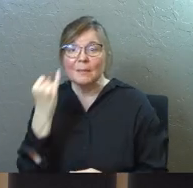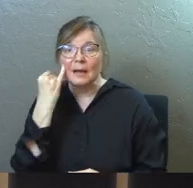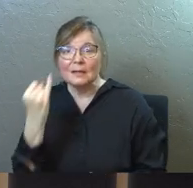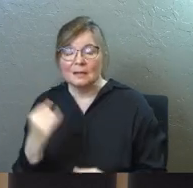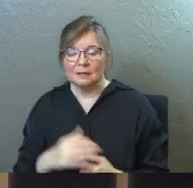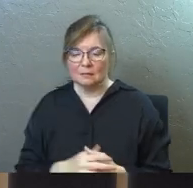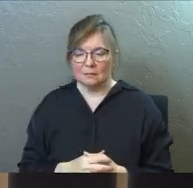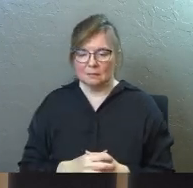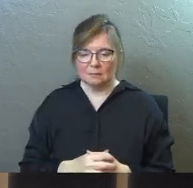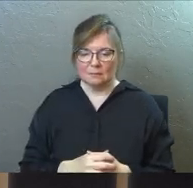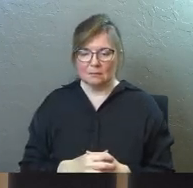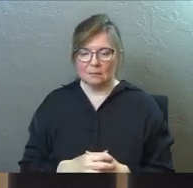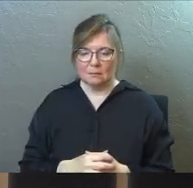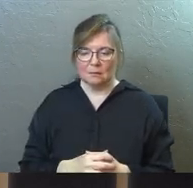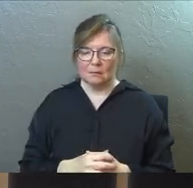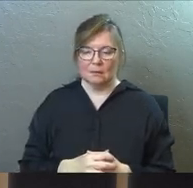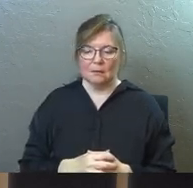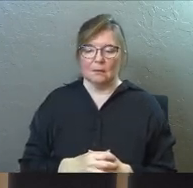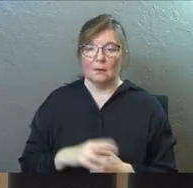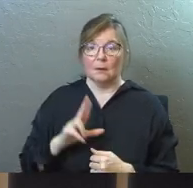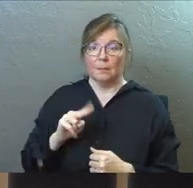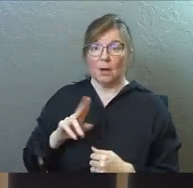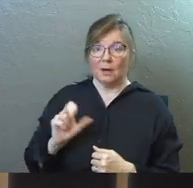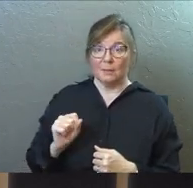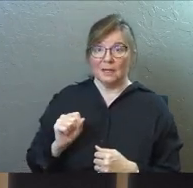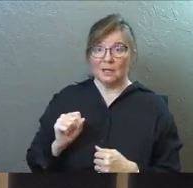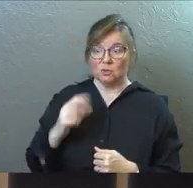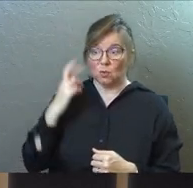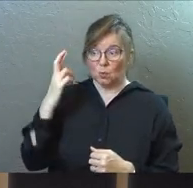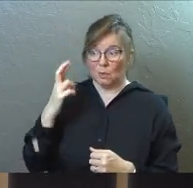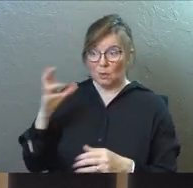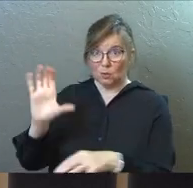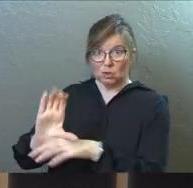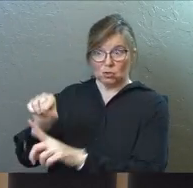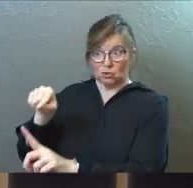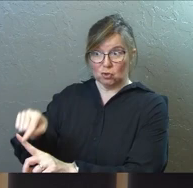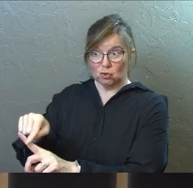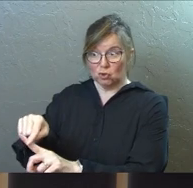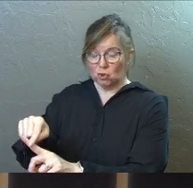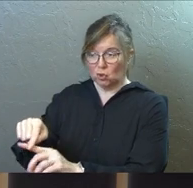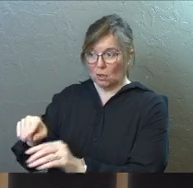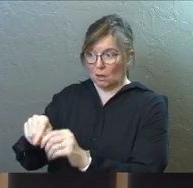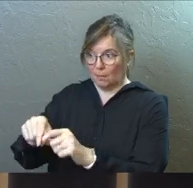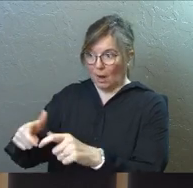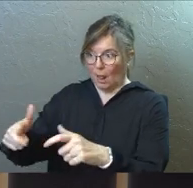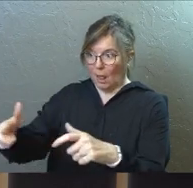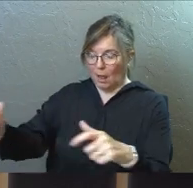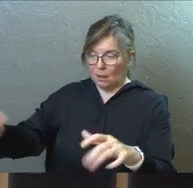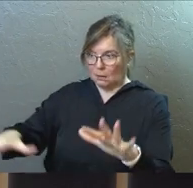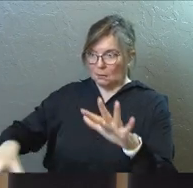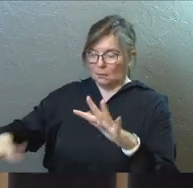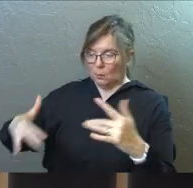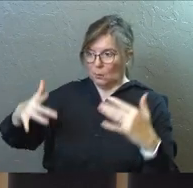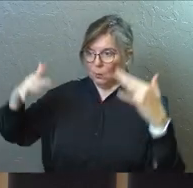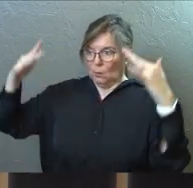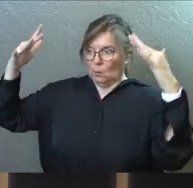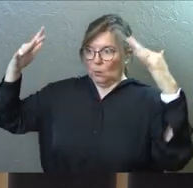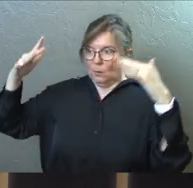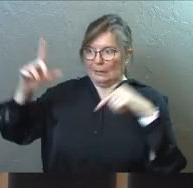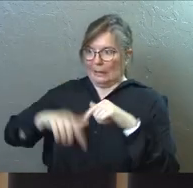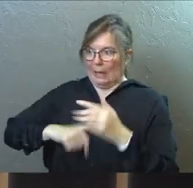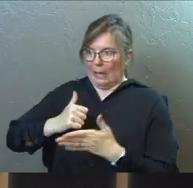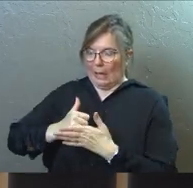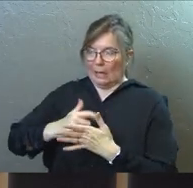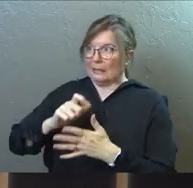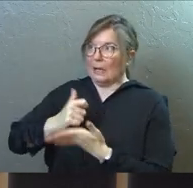and provide the wind. And it's the wind that was meant to keep him afloat, not more